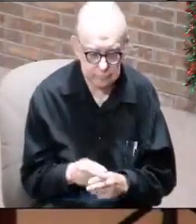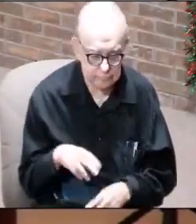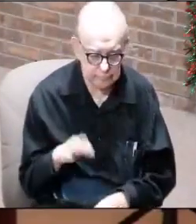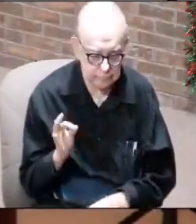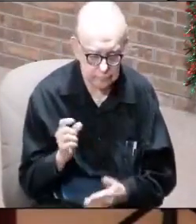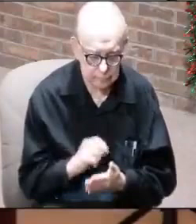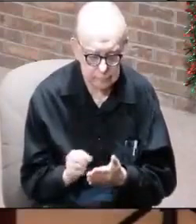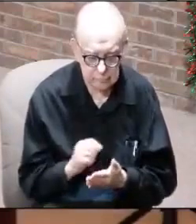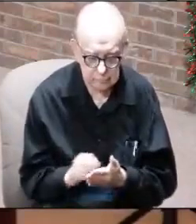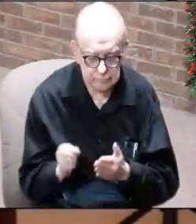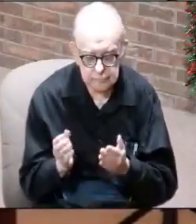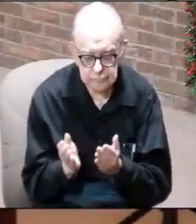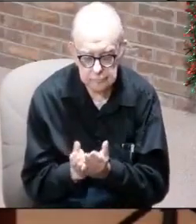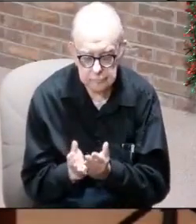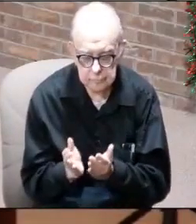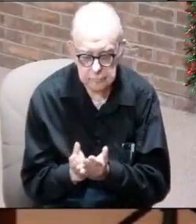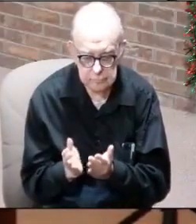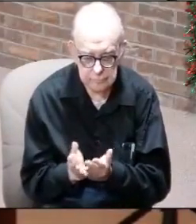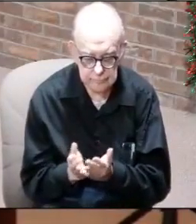be found written in the book.